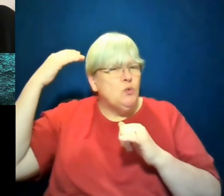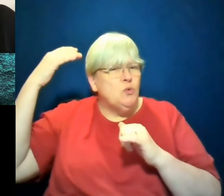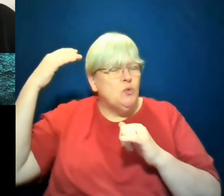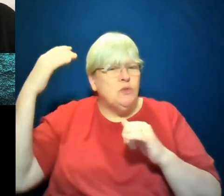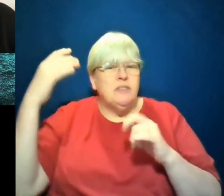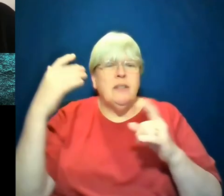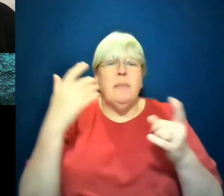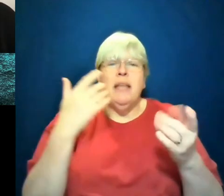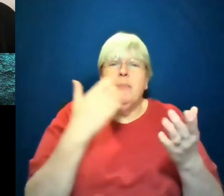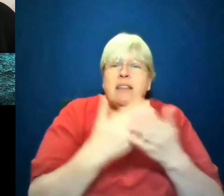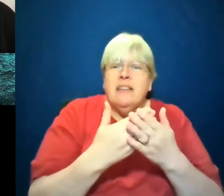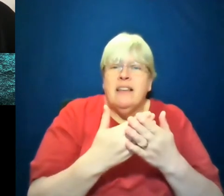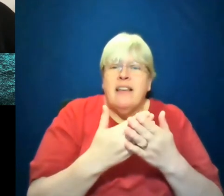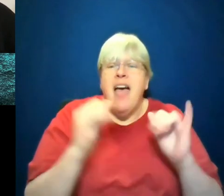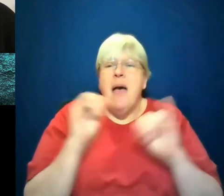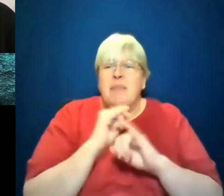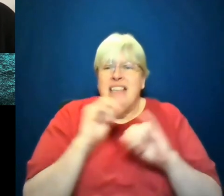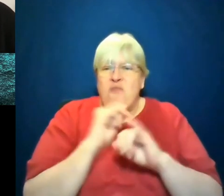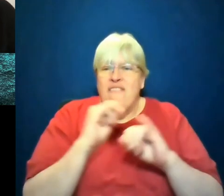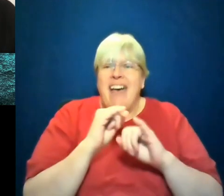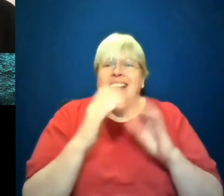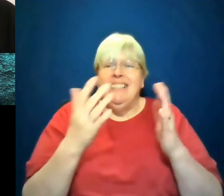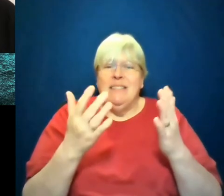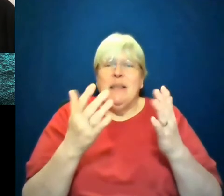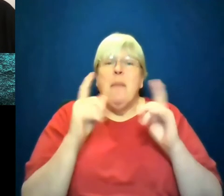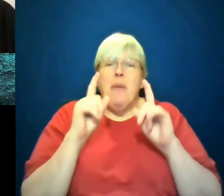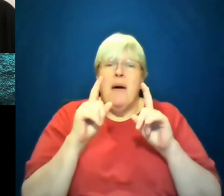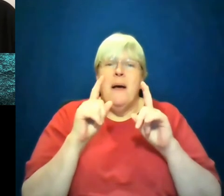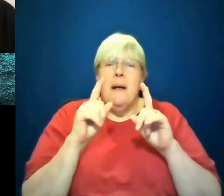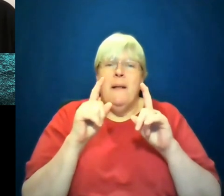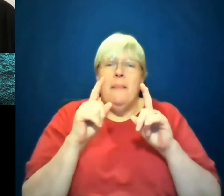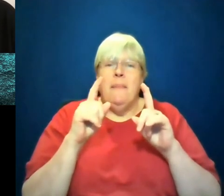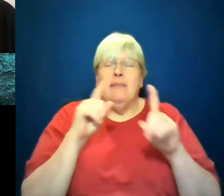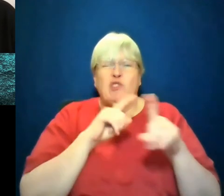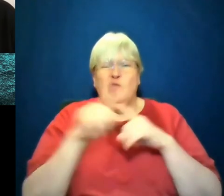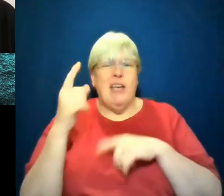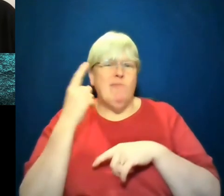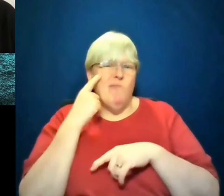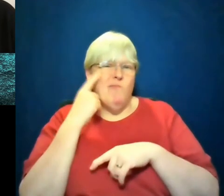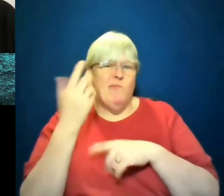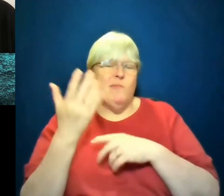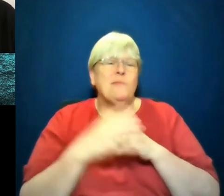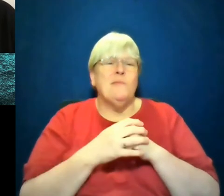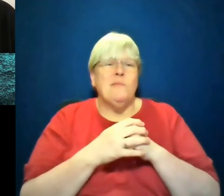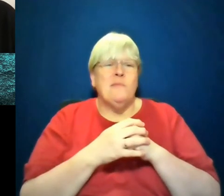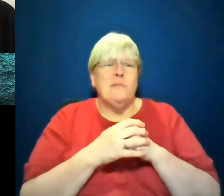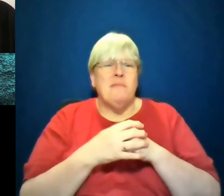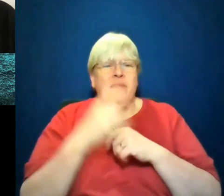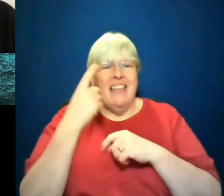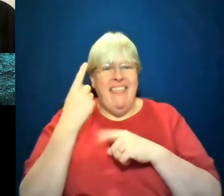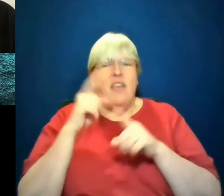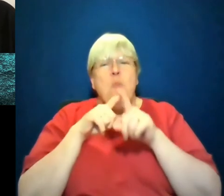terrified. Terrified. But I wouldn't mind trying that. Well, I think we'll follow you wherever